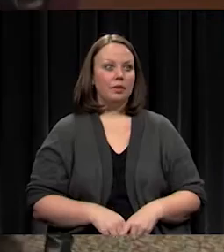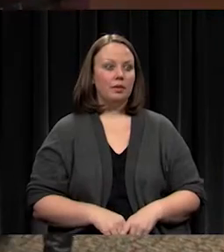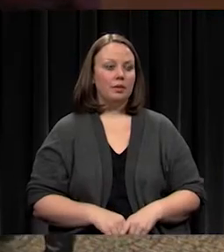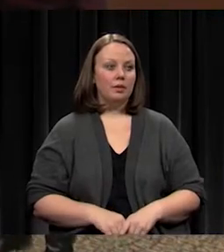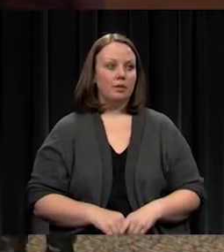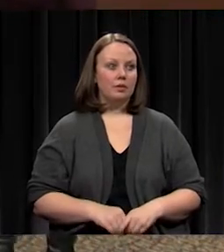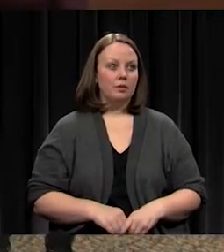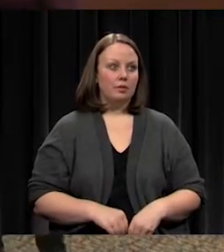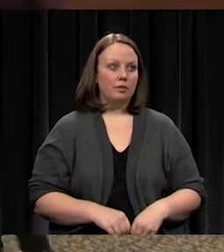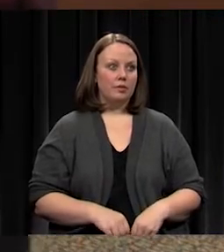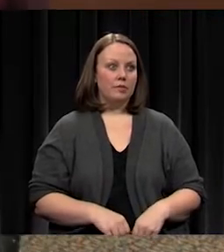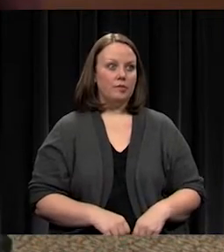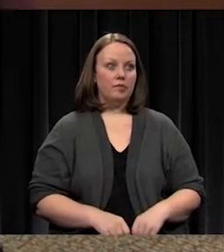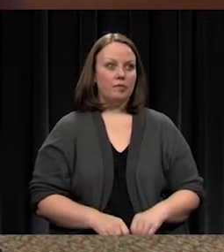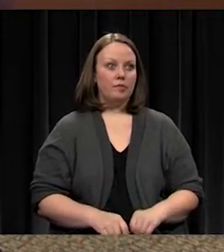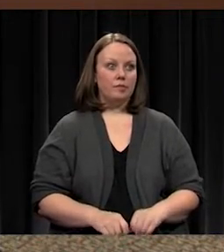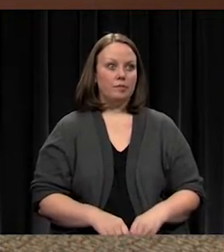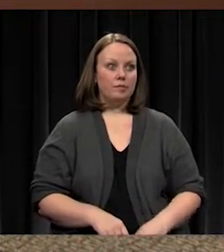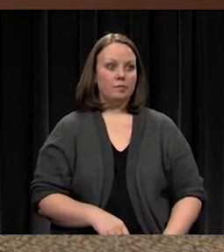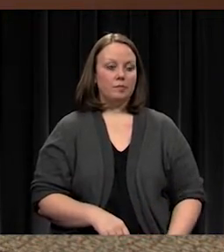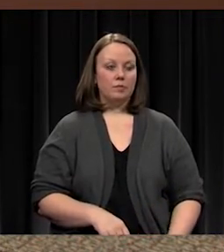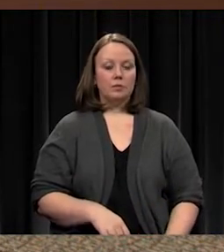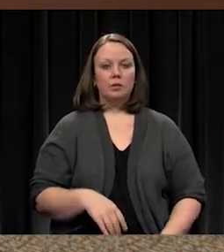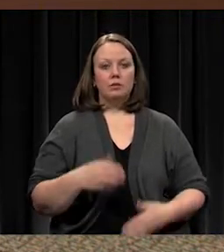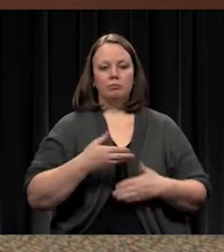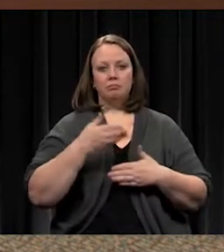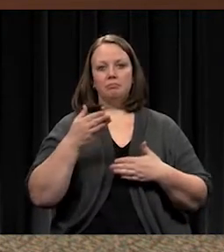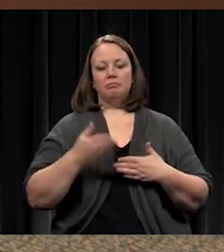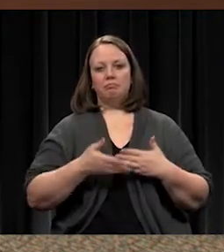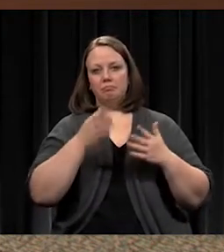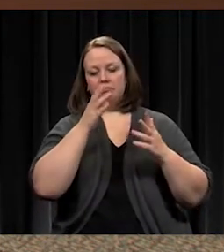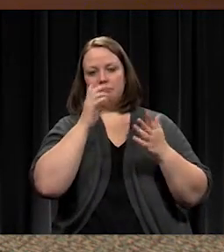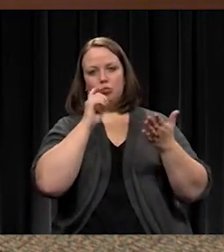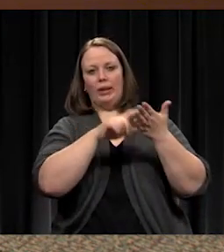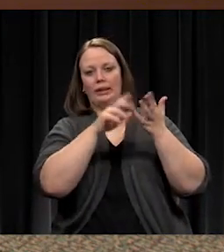Thank you. And that concludes our recognitions tonight.